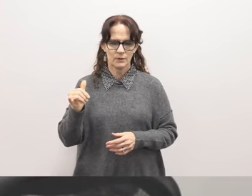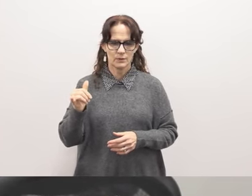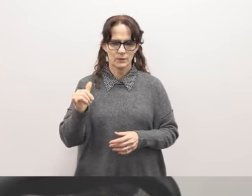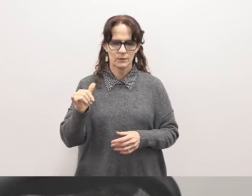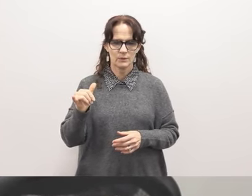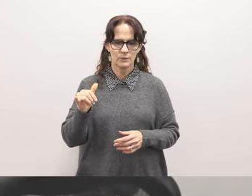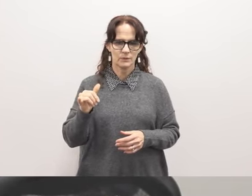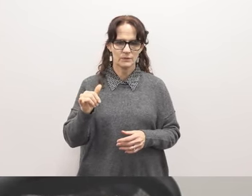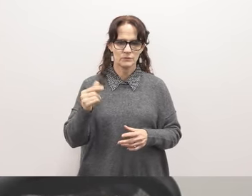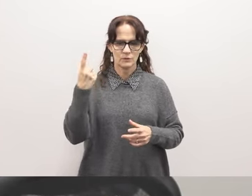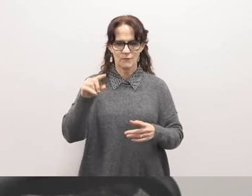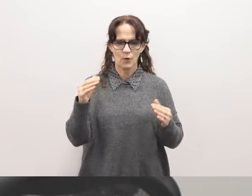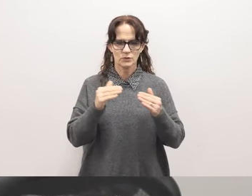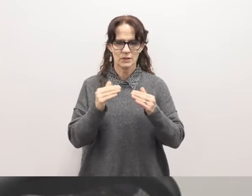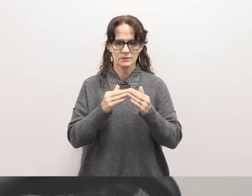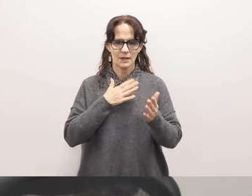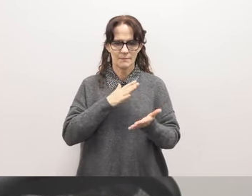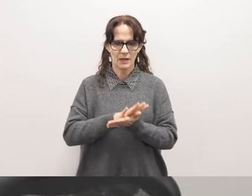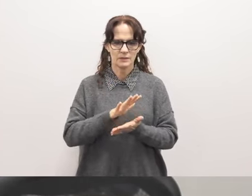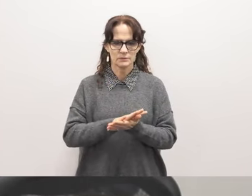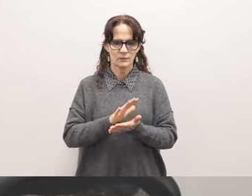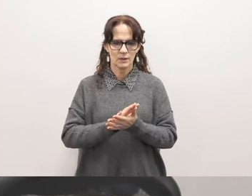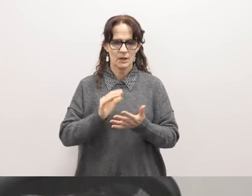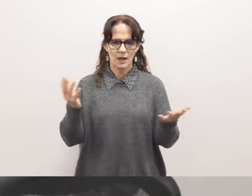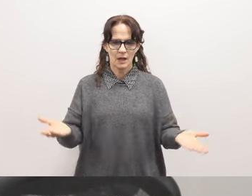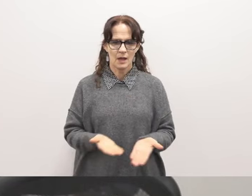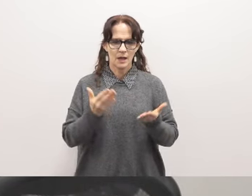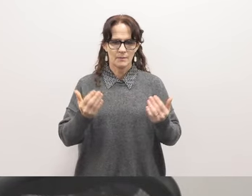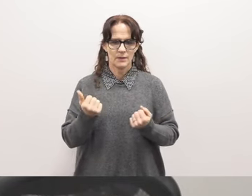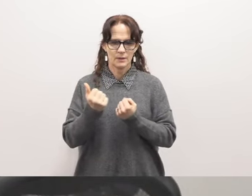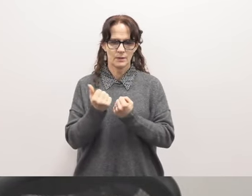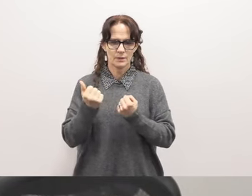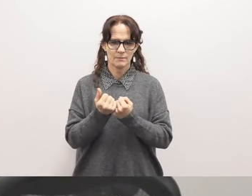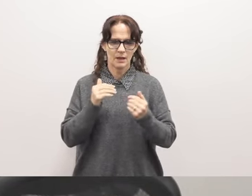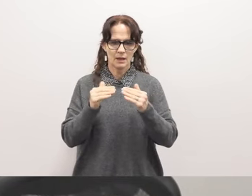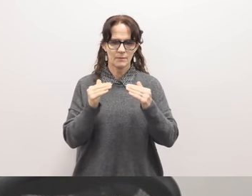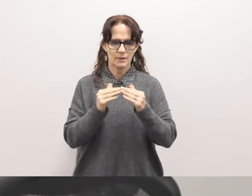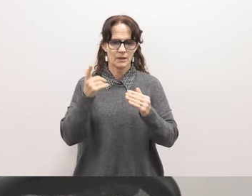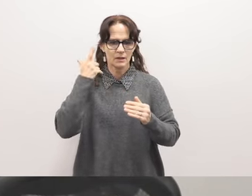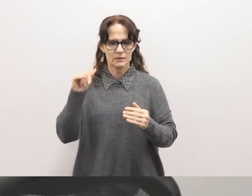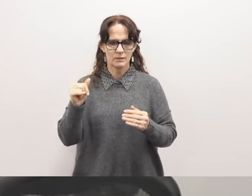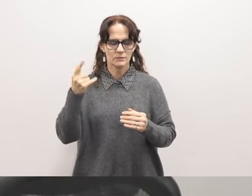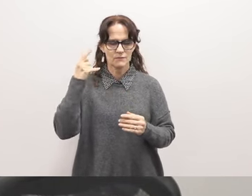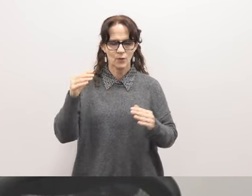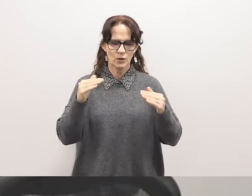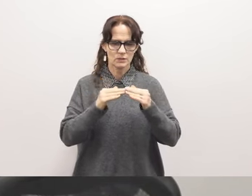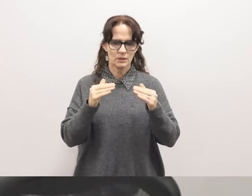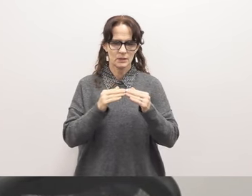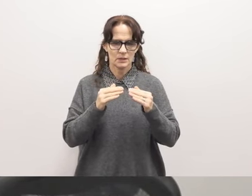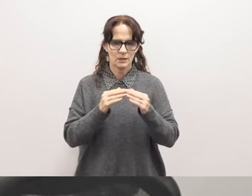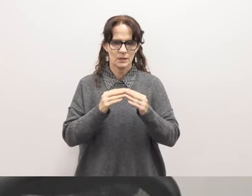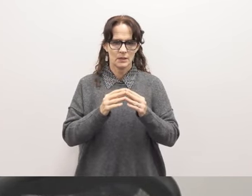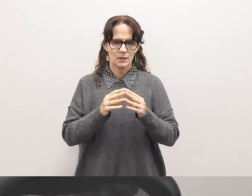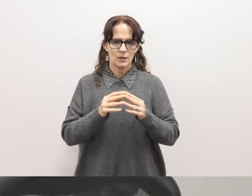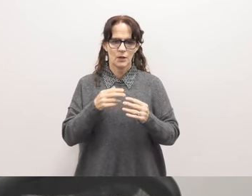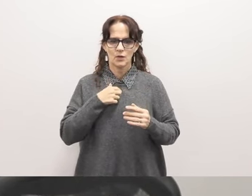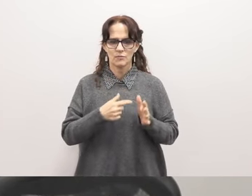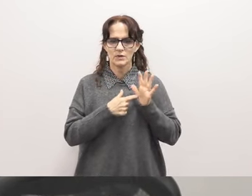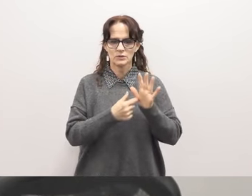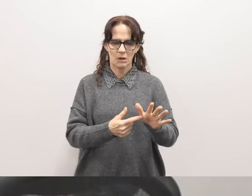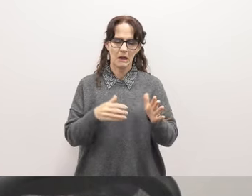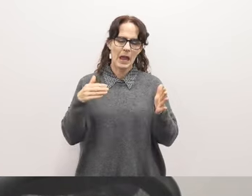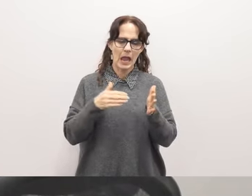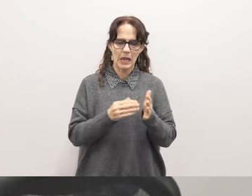school. I am standing here alongside with my peers and Californians for Justice who have been painted to be anti-Semitic